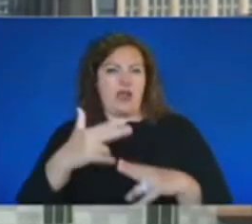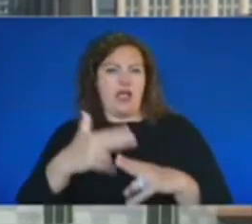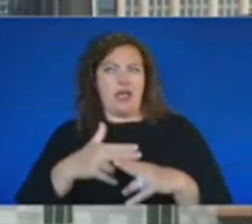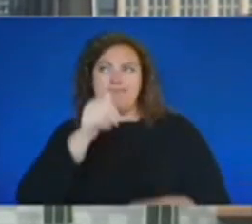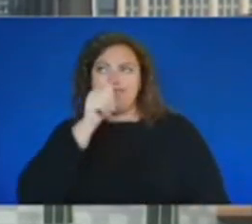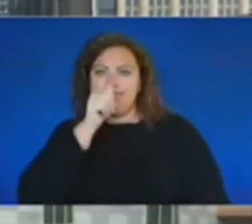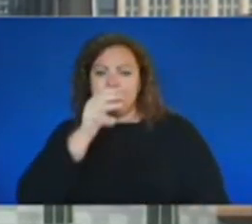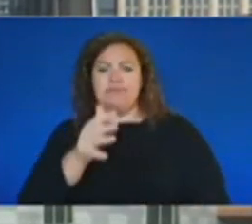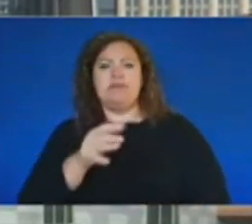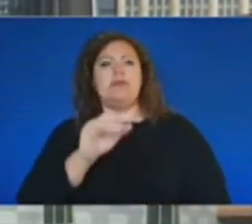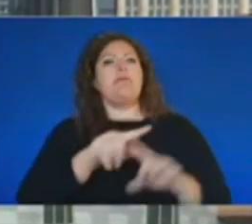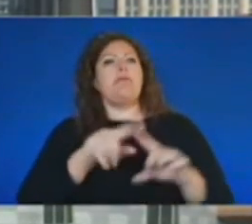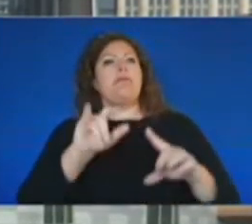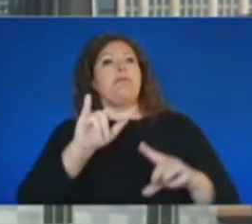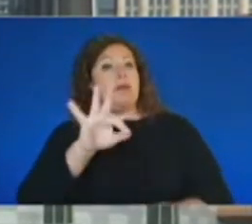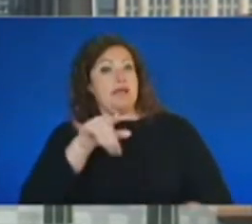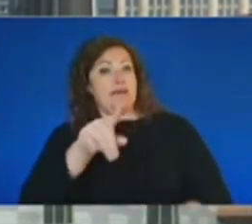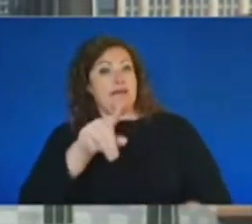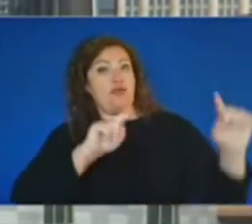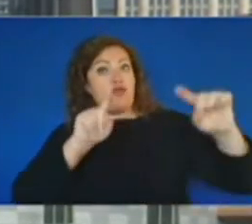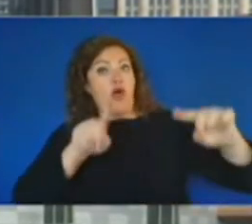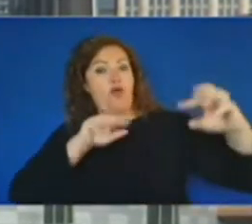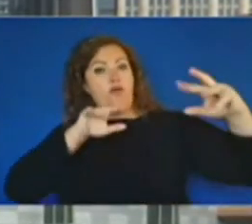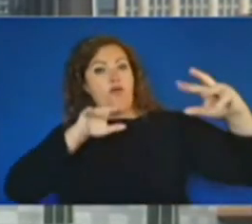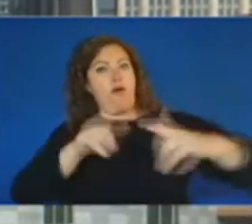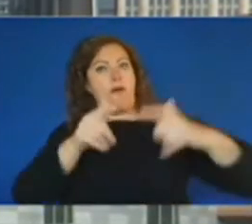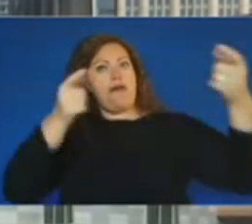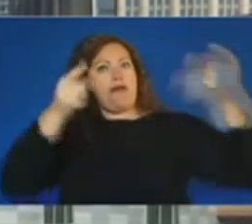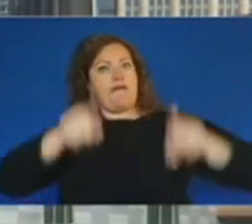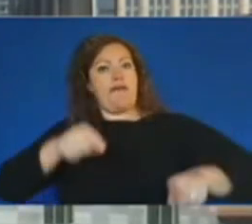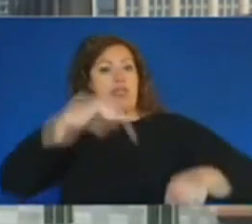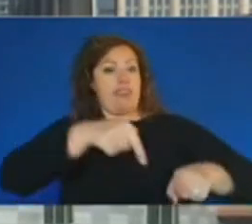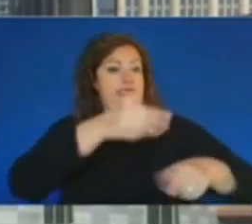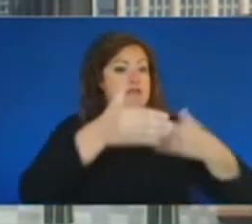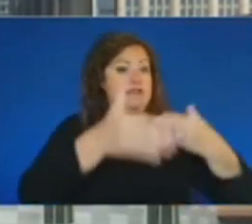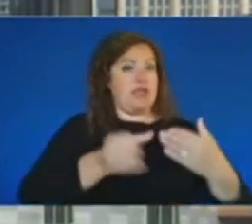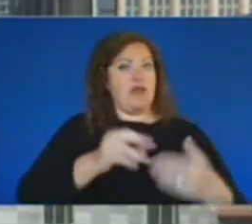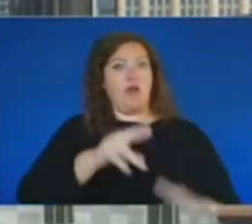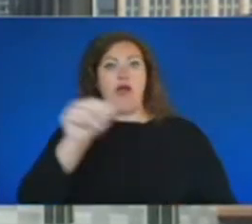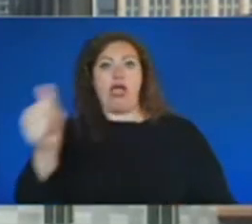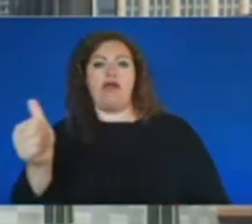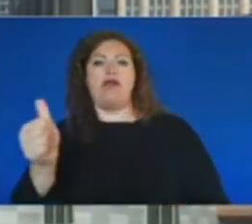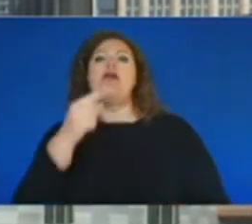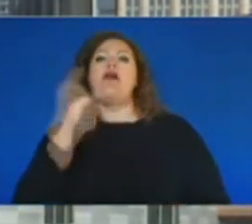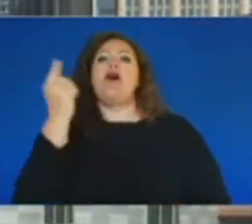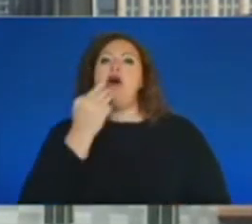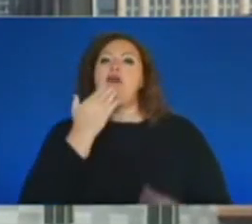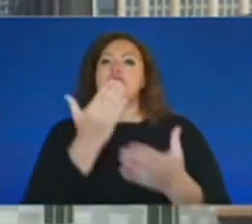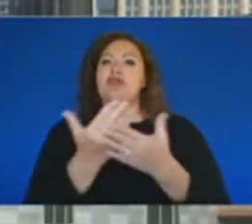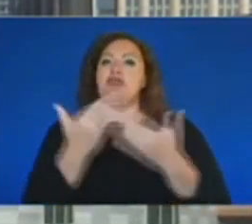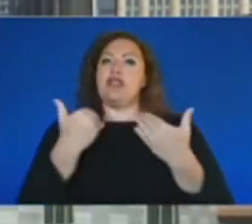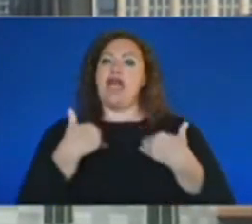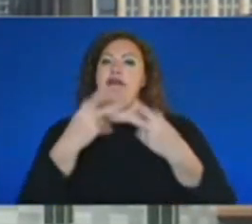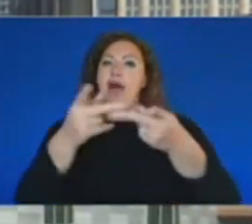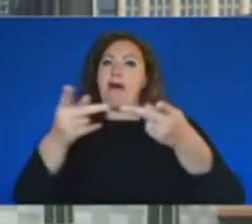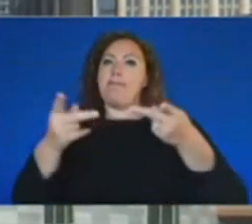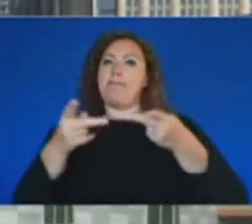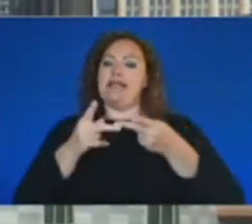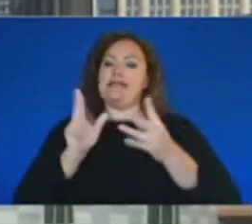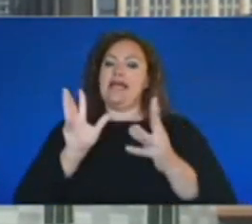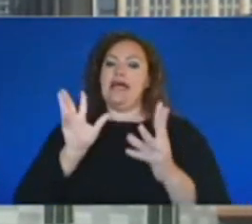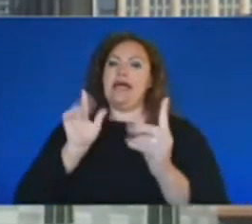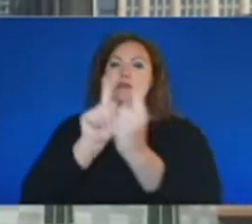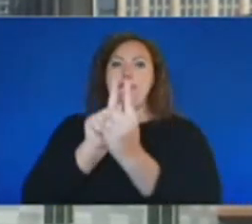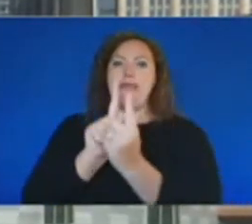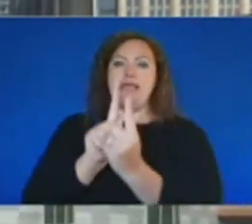a large event, whether at this weekend or not, it's always good to have a place to meet ahead of time in case you get separated.